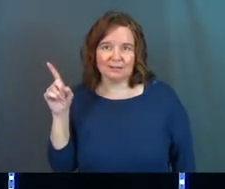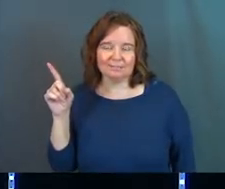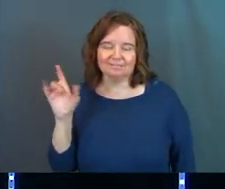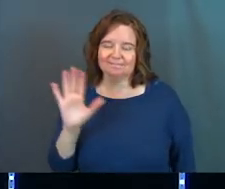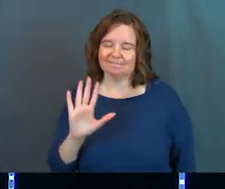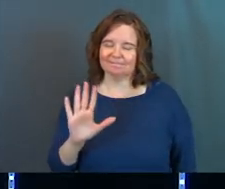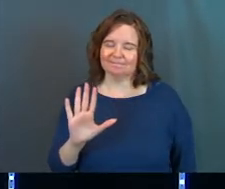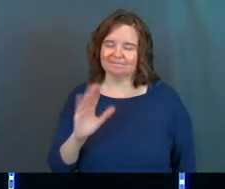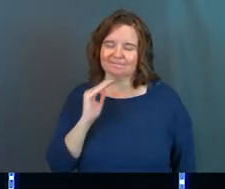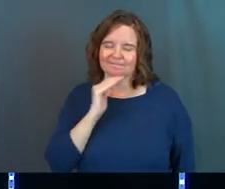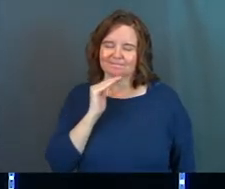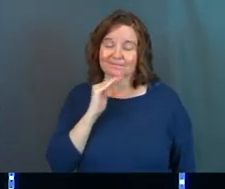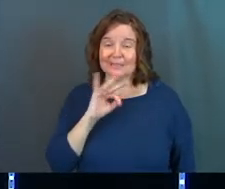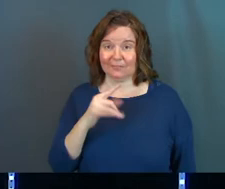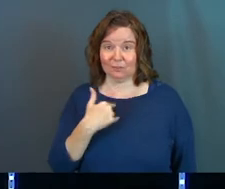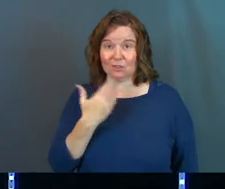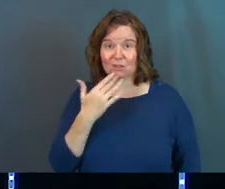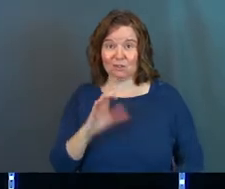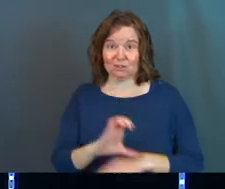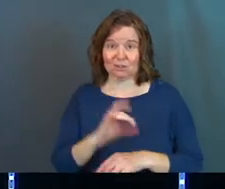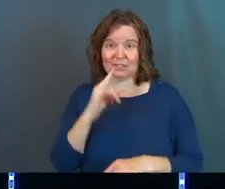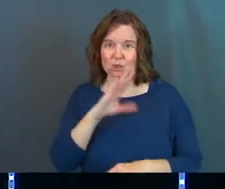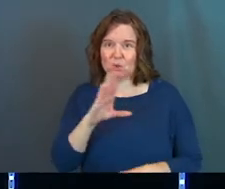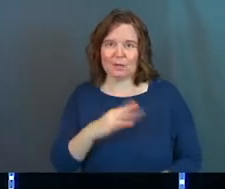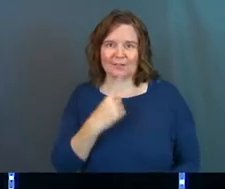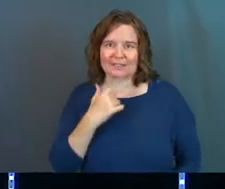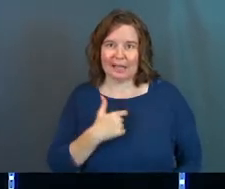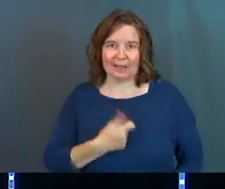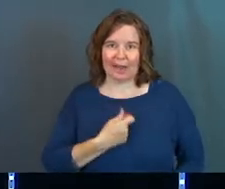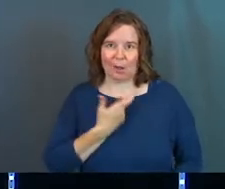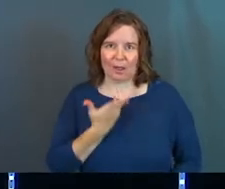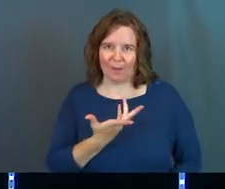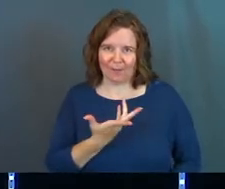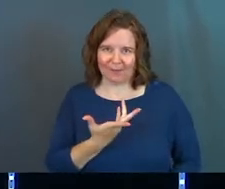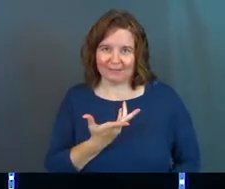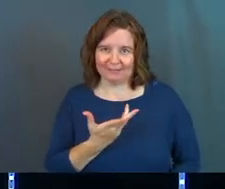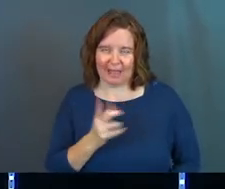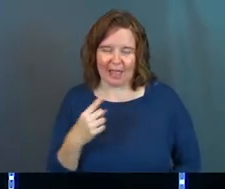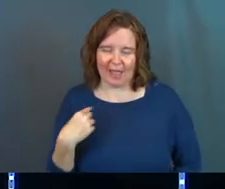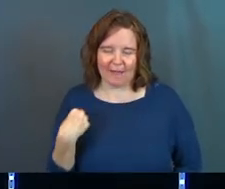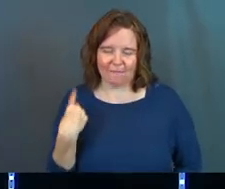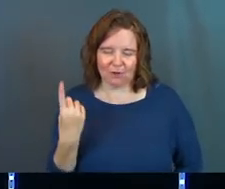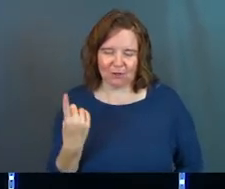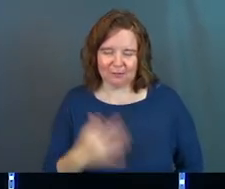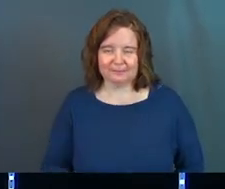And that's, if you're a good church kid, you would never say that lie out loud ever.